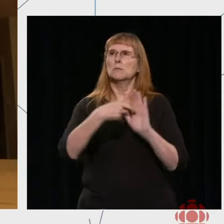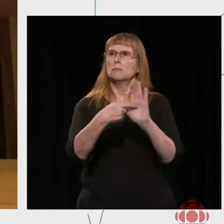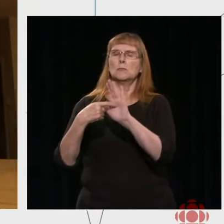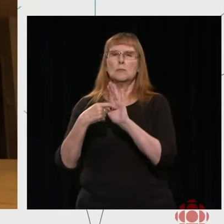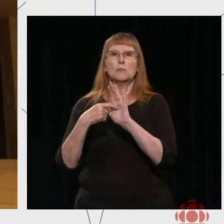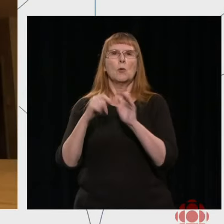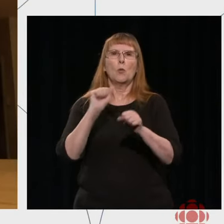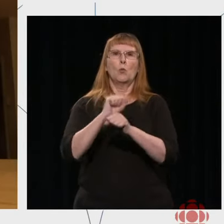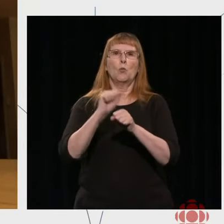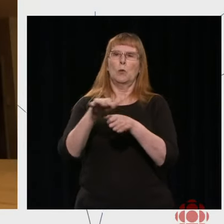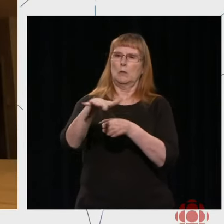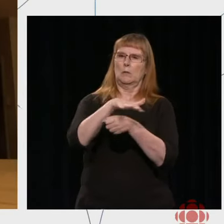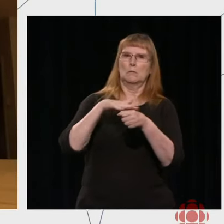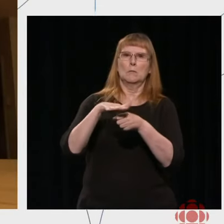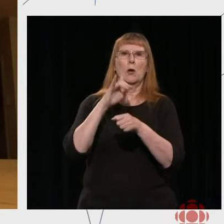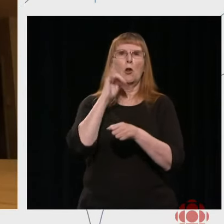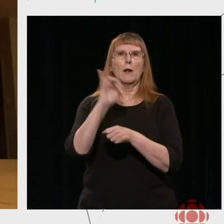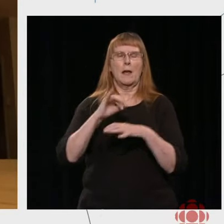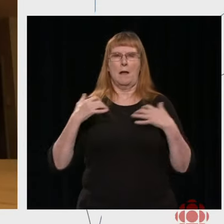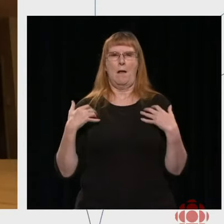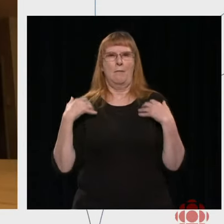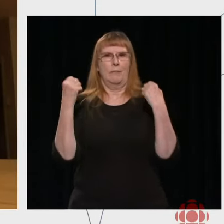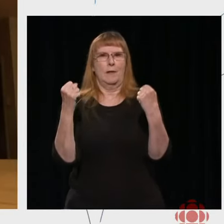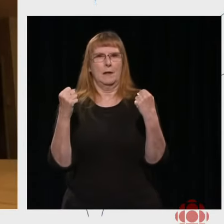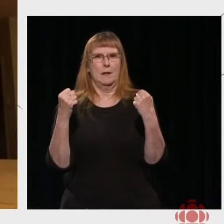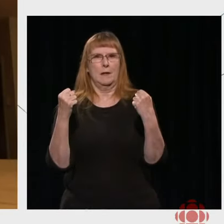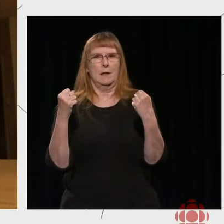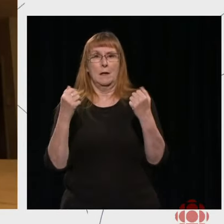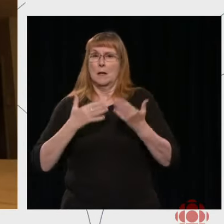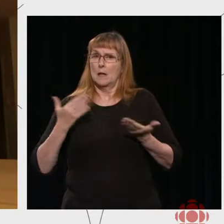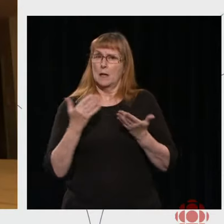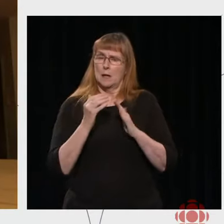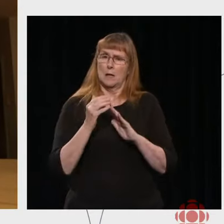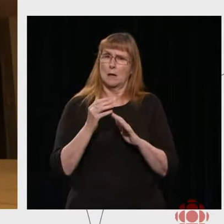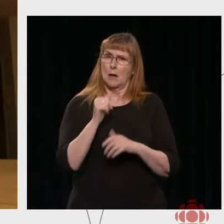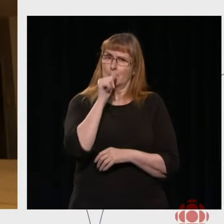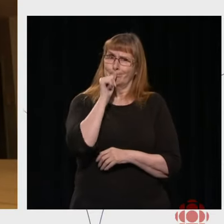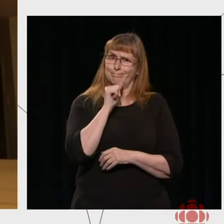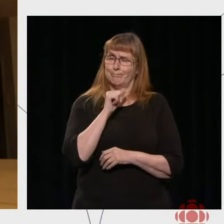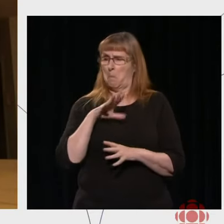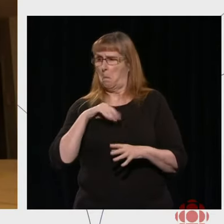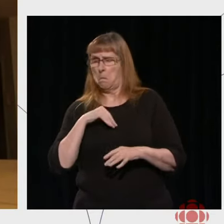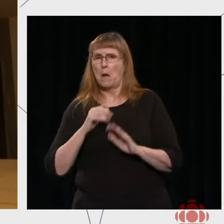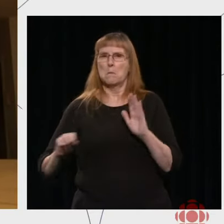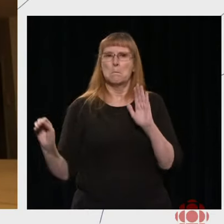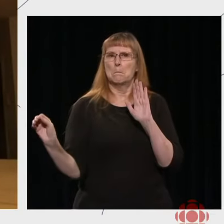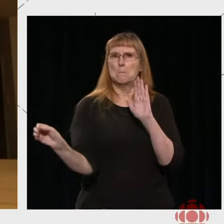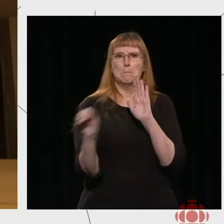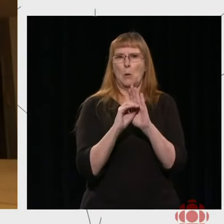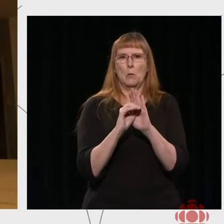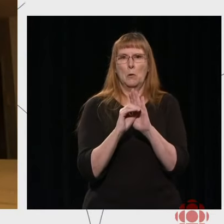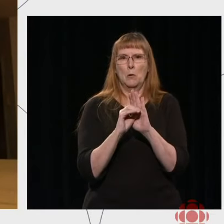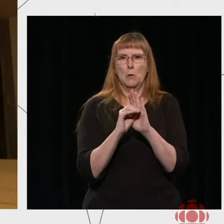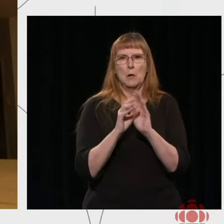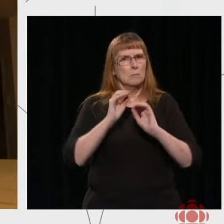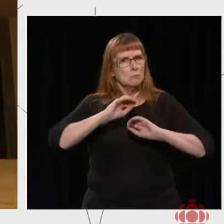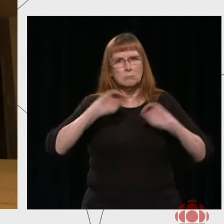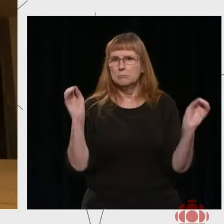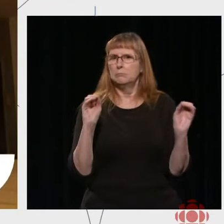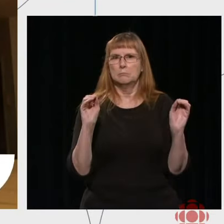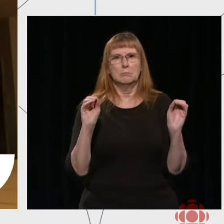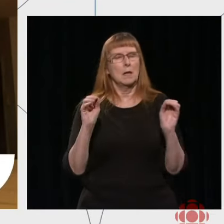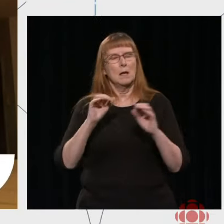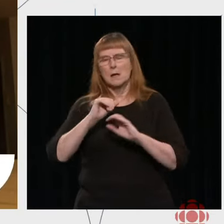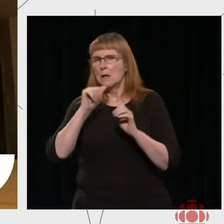And so it's zero tolerance on our production sets, among our teams, and it's zero tolerance with independent